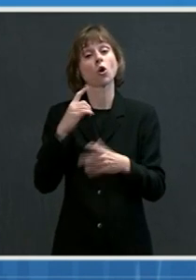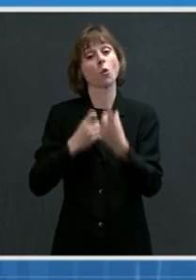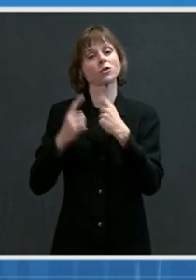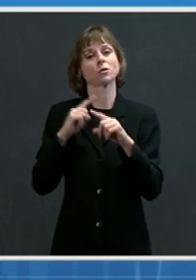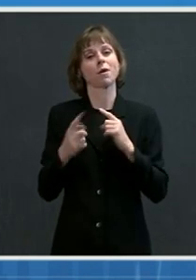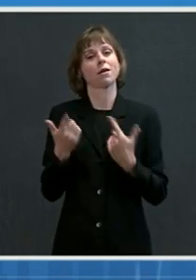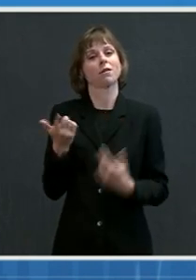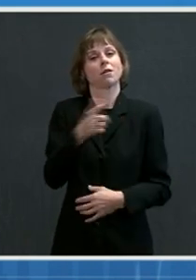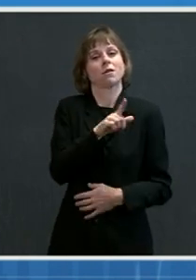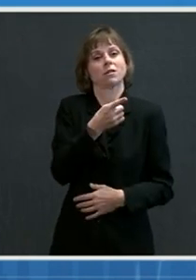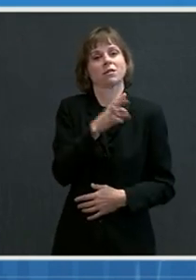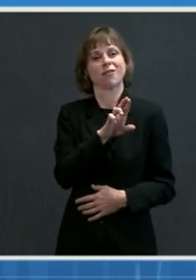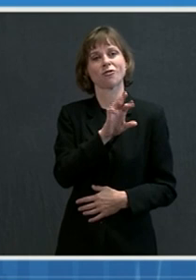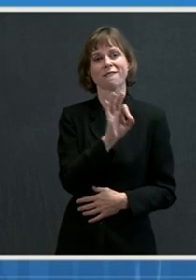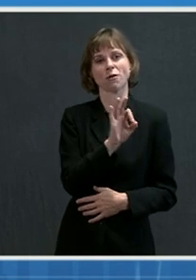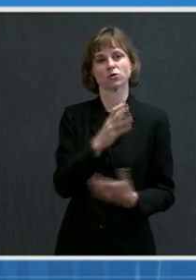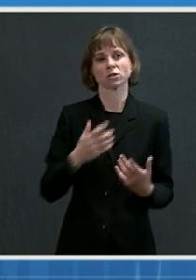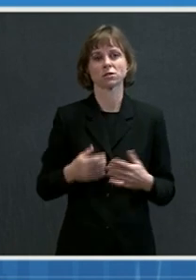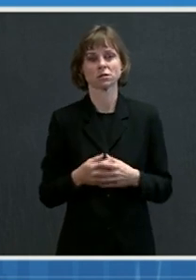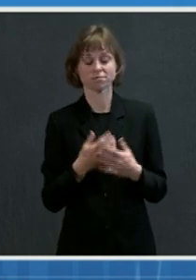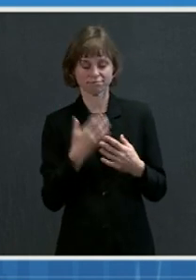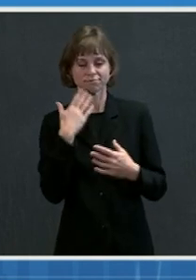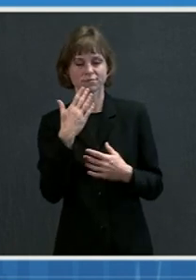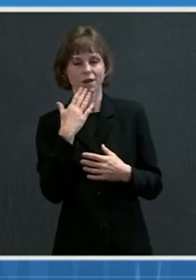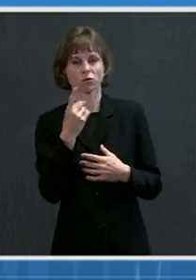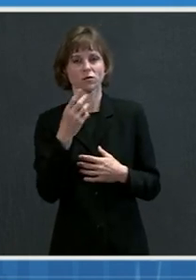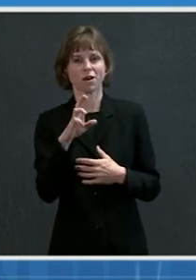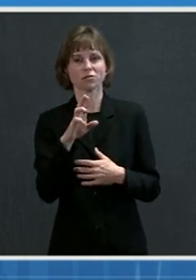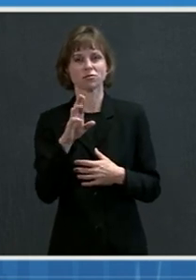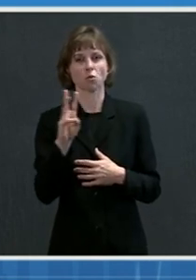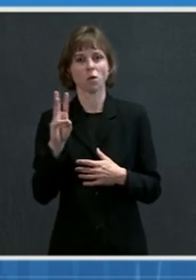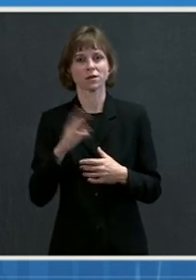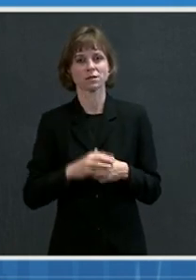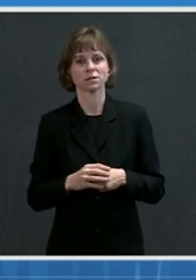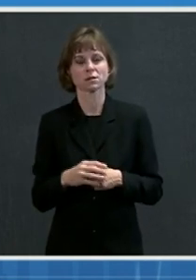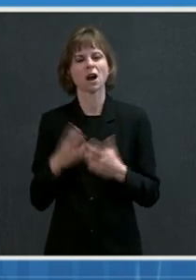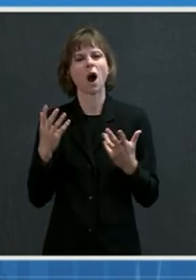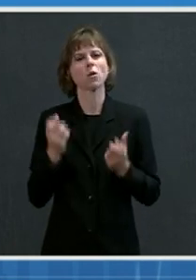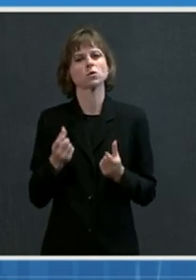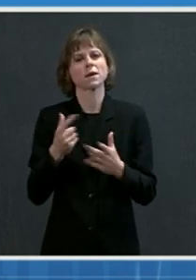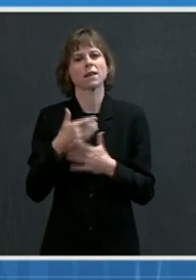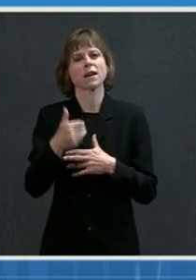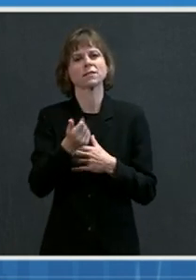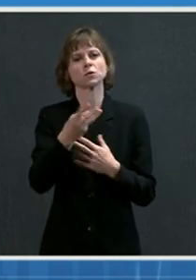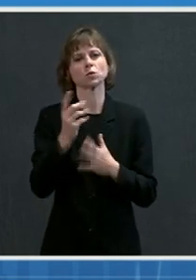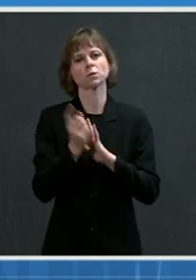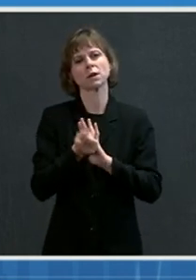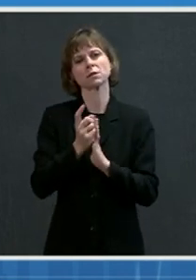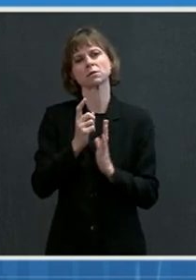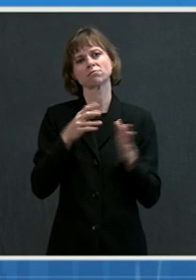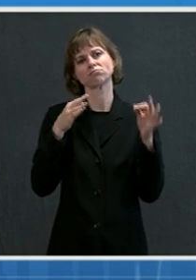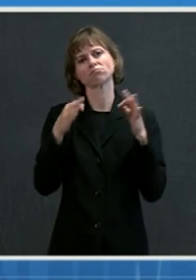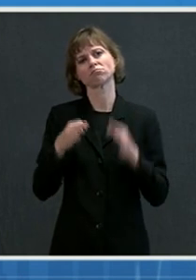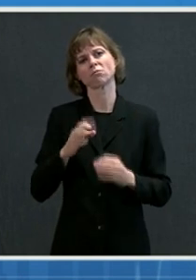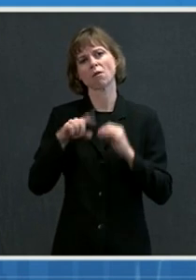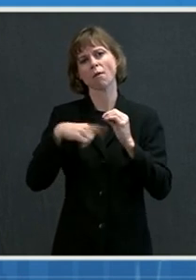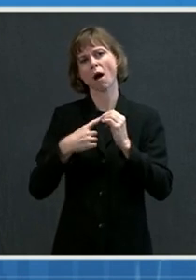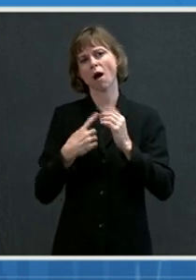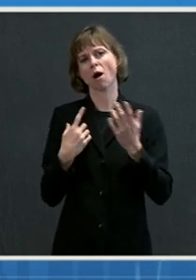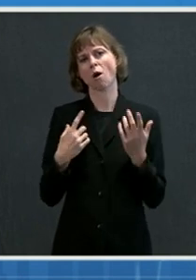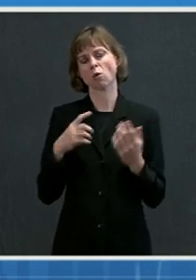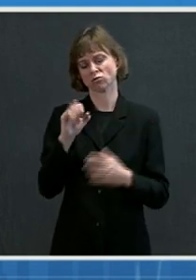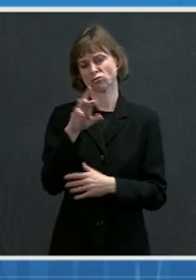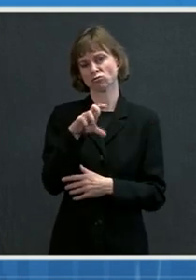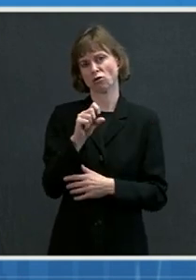Dr. Fauci? Dr. Thank you very much, Dr. Walensky. I'd like to spend the next couple of minutes addressing the issue of the SARS